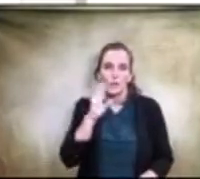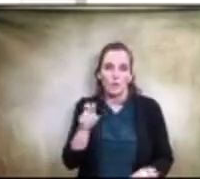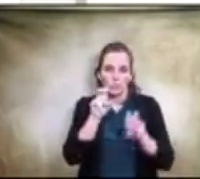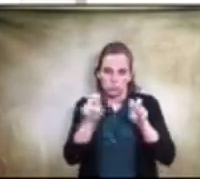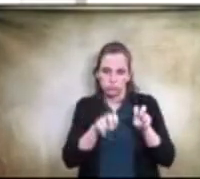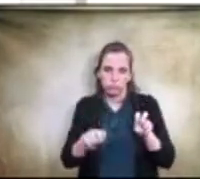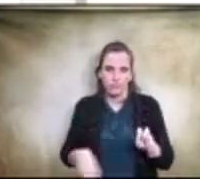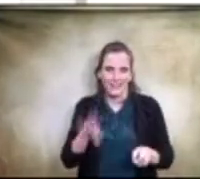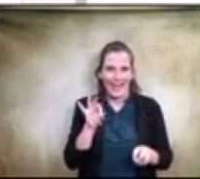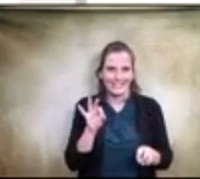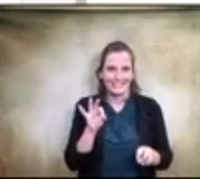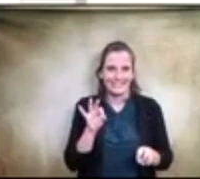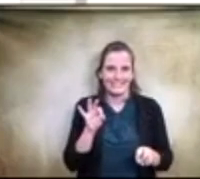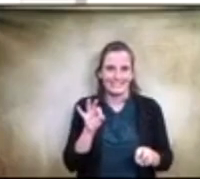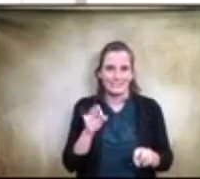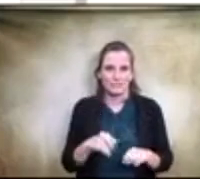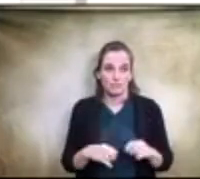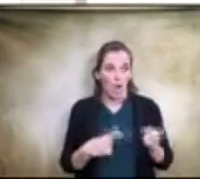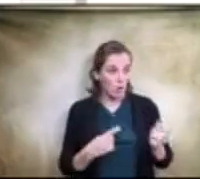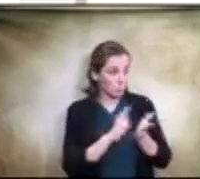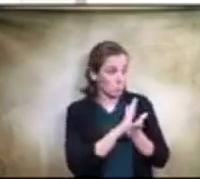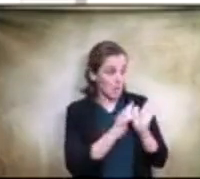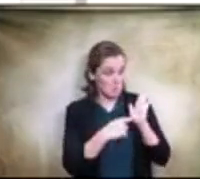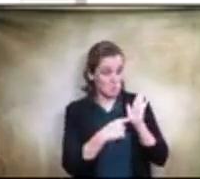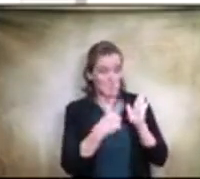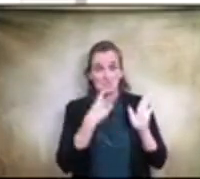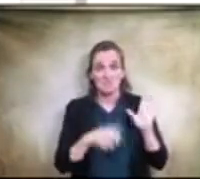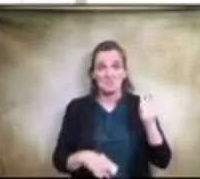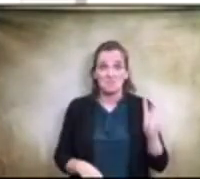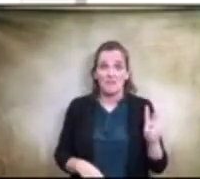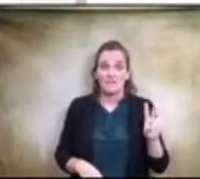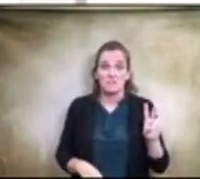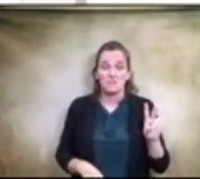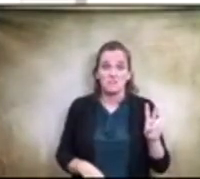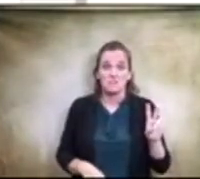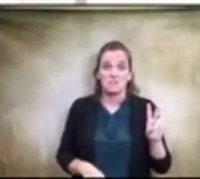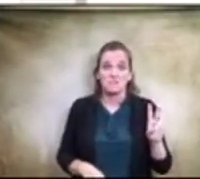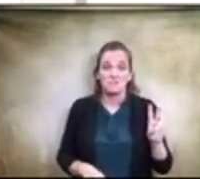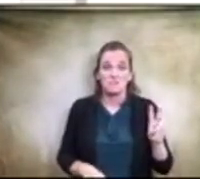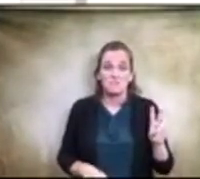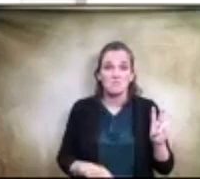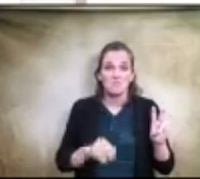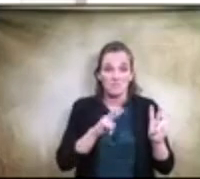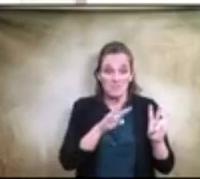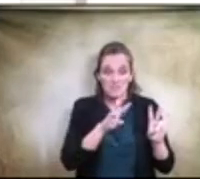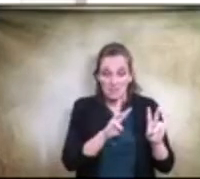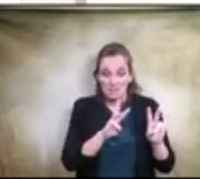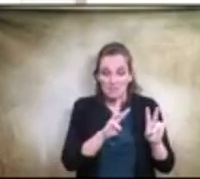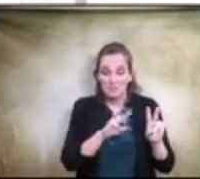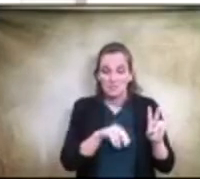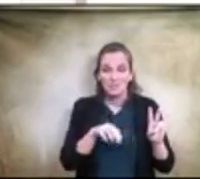it it only says seven passenger uh cloth v6 10 speed